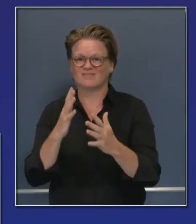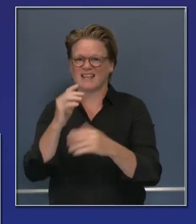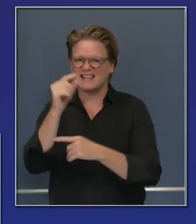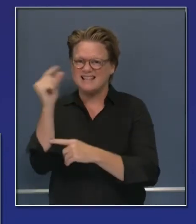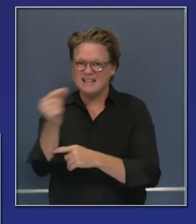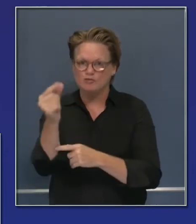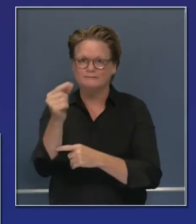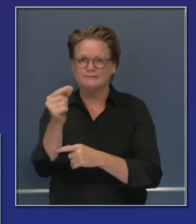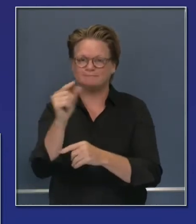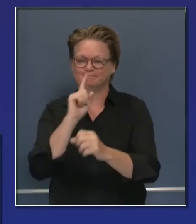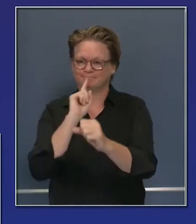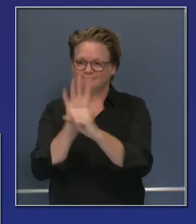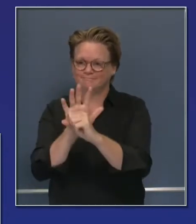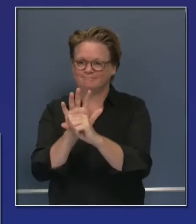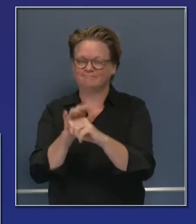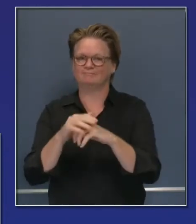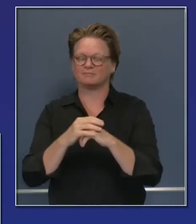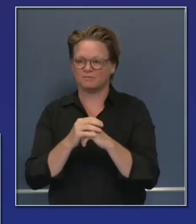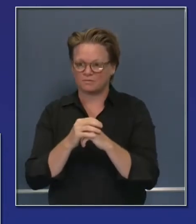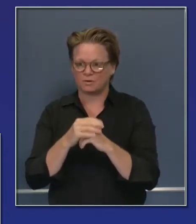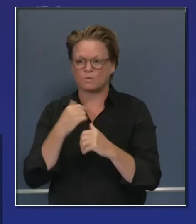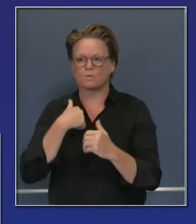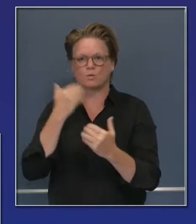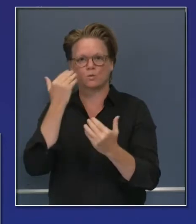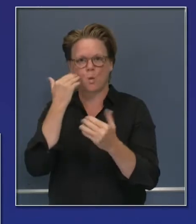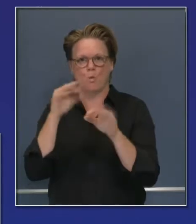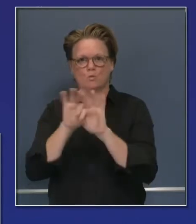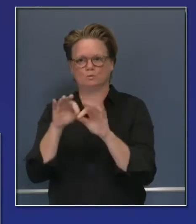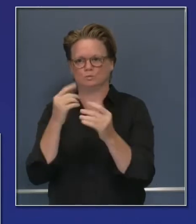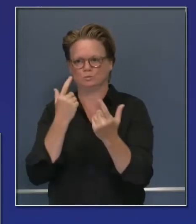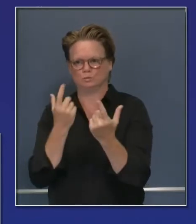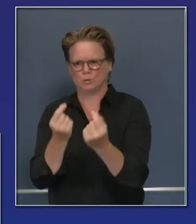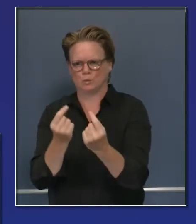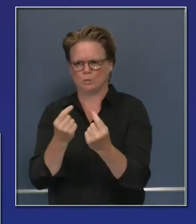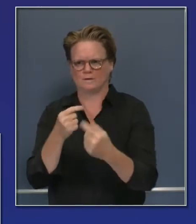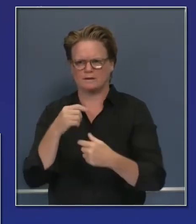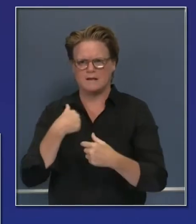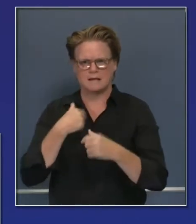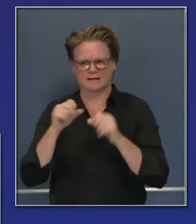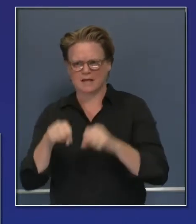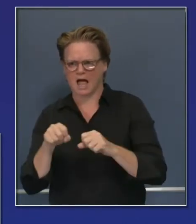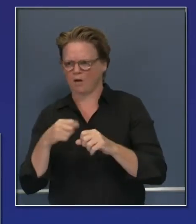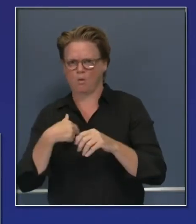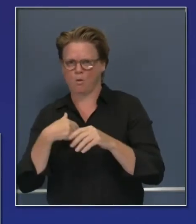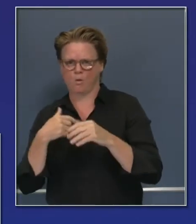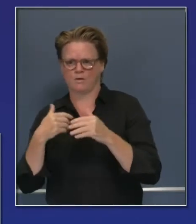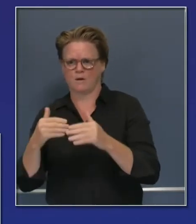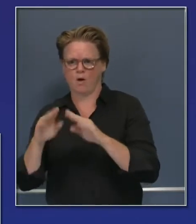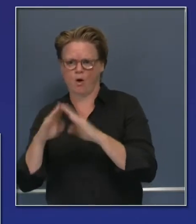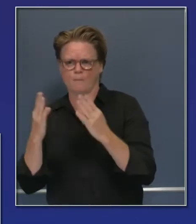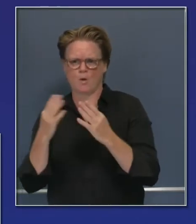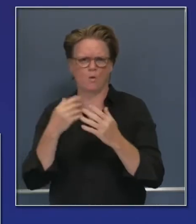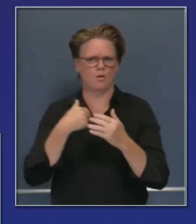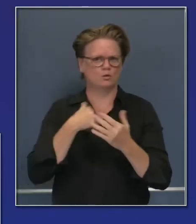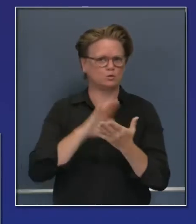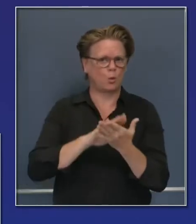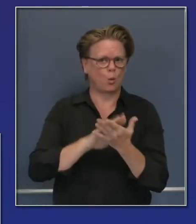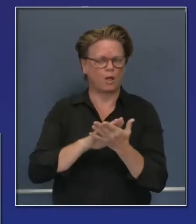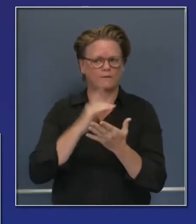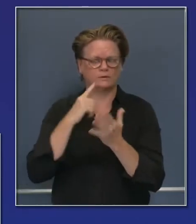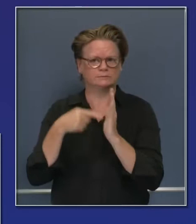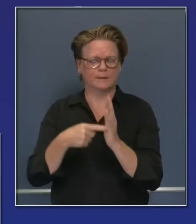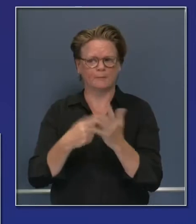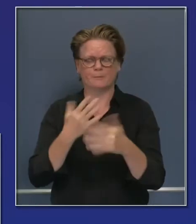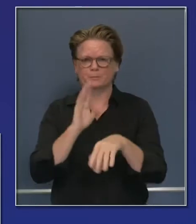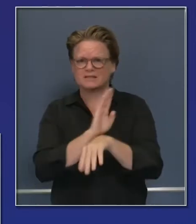to make decisions in real time that will advance our efforts to reopen our schools for in-person education, reopen our businesses in a more